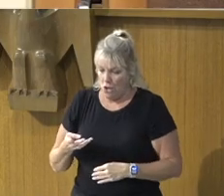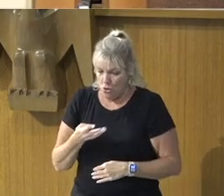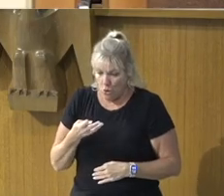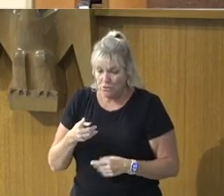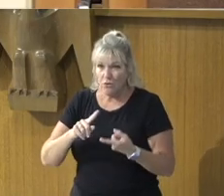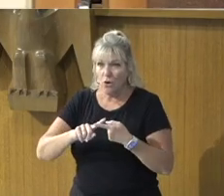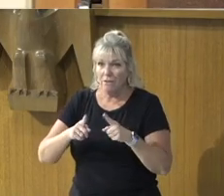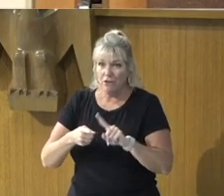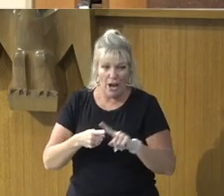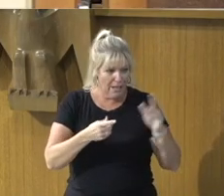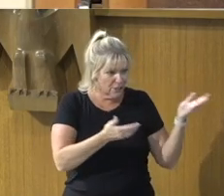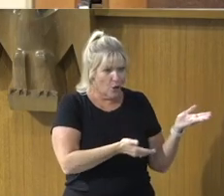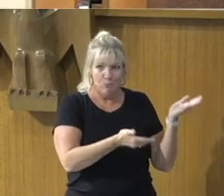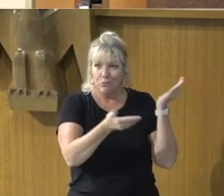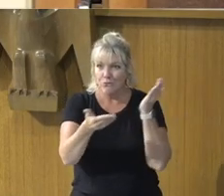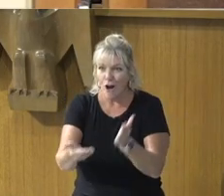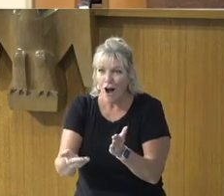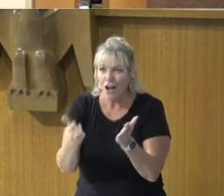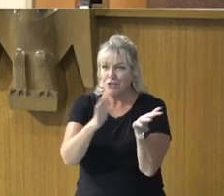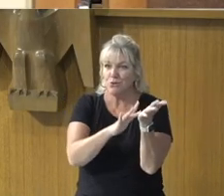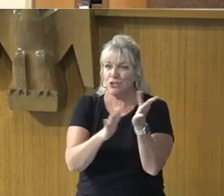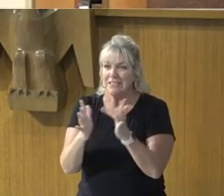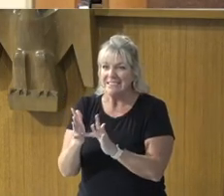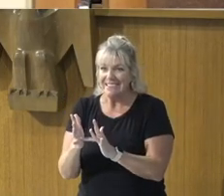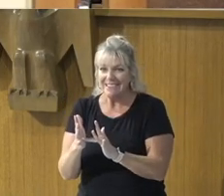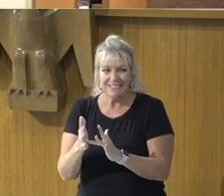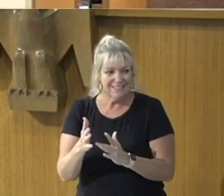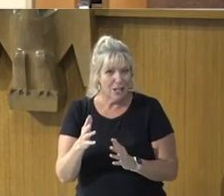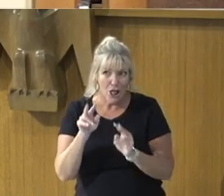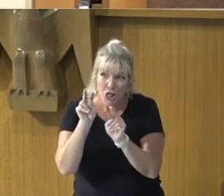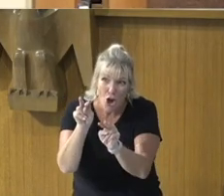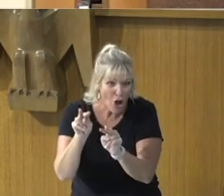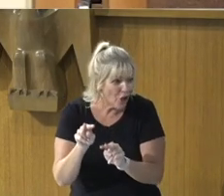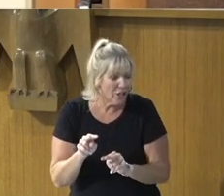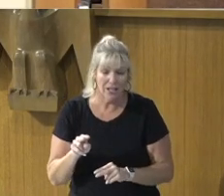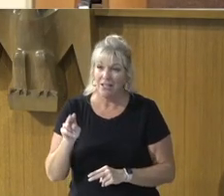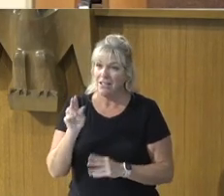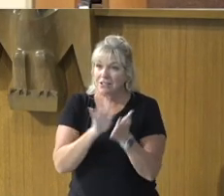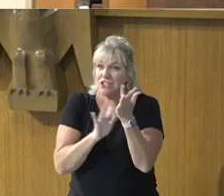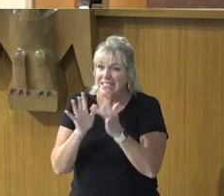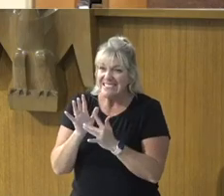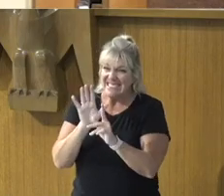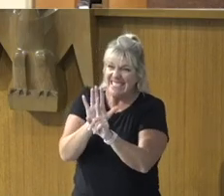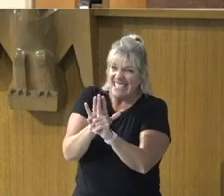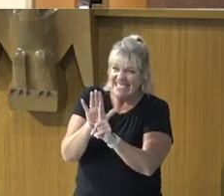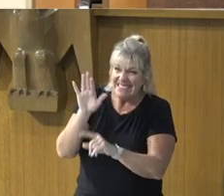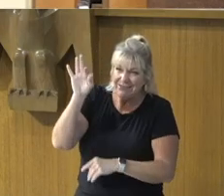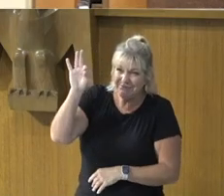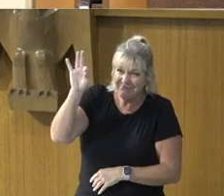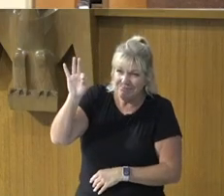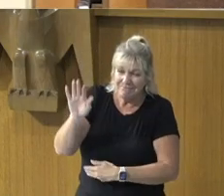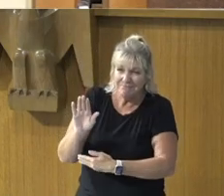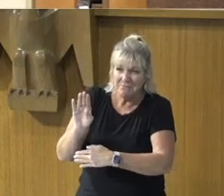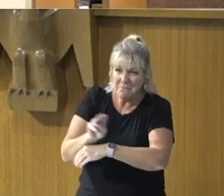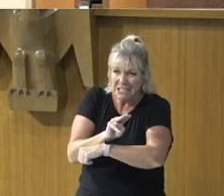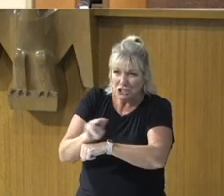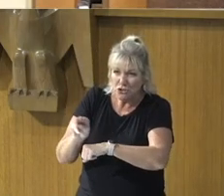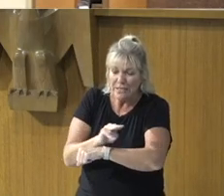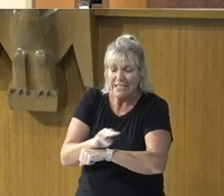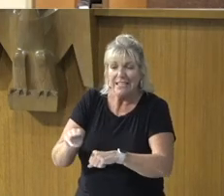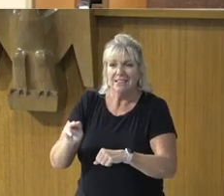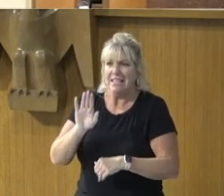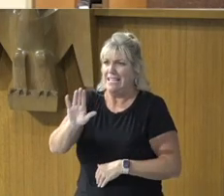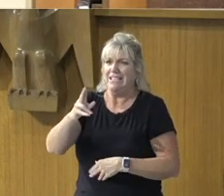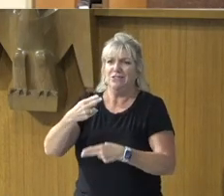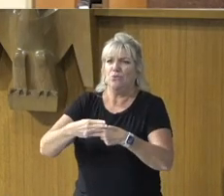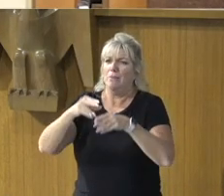teachings of Jesus, Because in Jesus, All too brief, Ministry, Already he had earned, Such a reputation, With